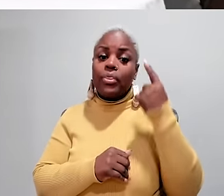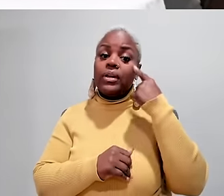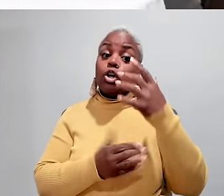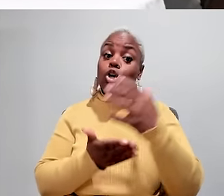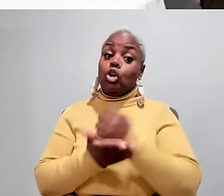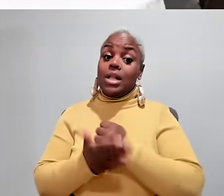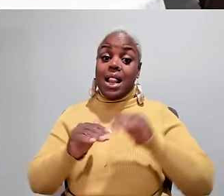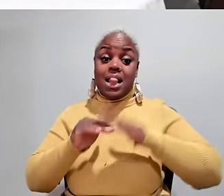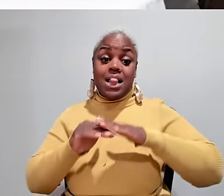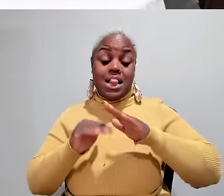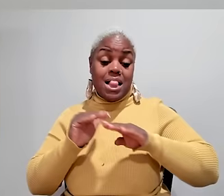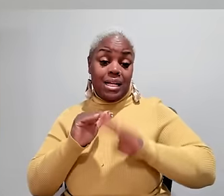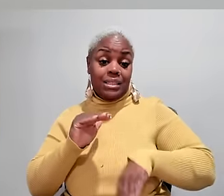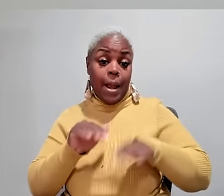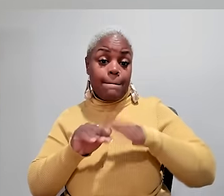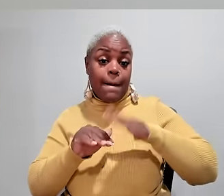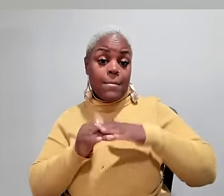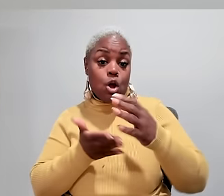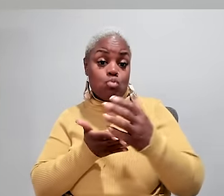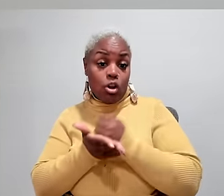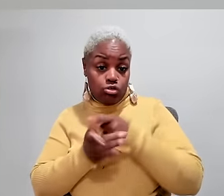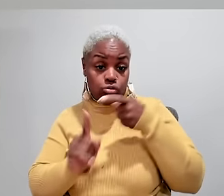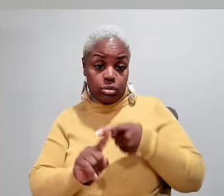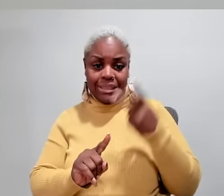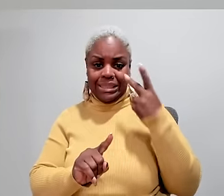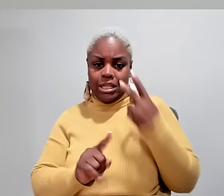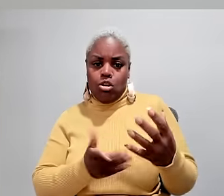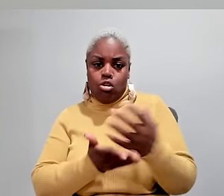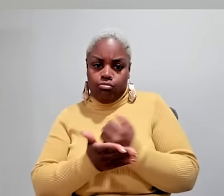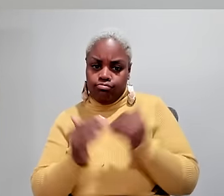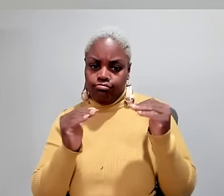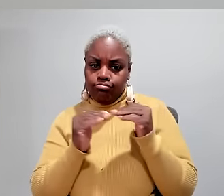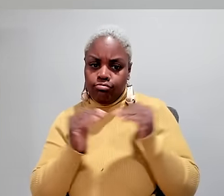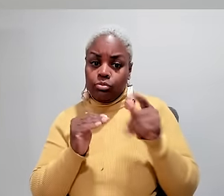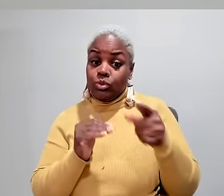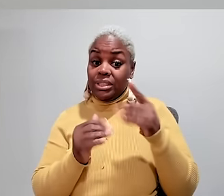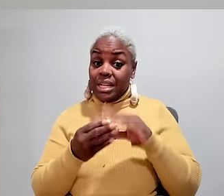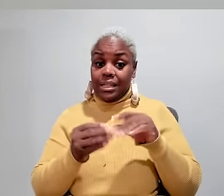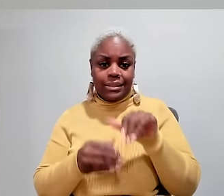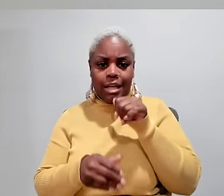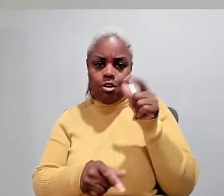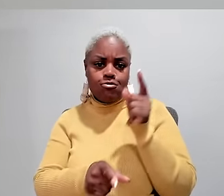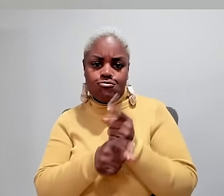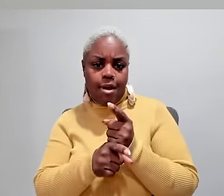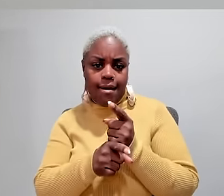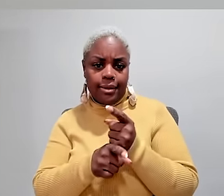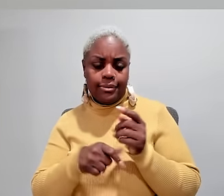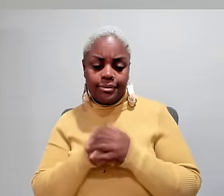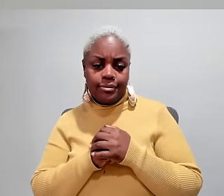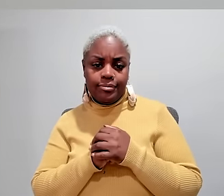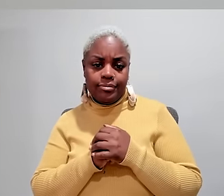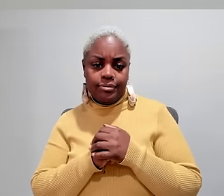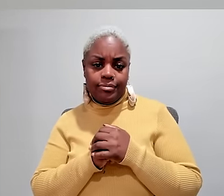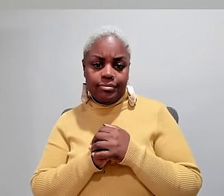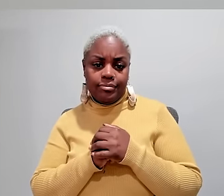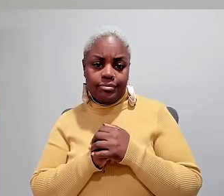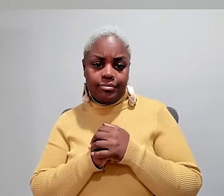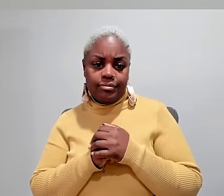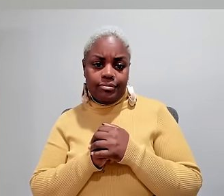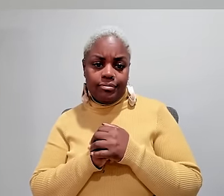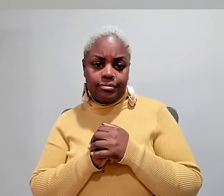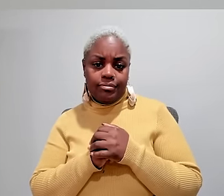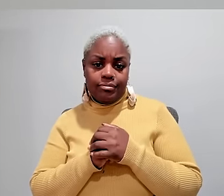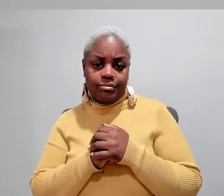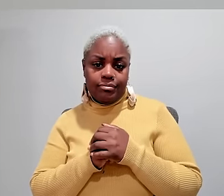just about the money. JARED One would think that earning at least the minimum wage would be seen as a fair thing to do.